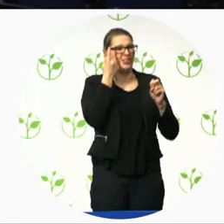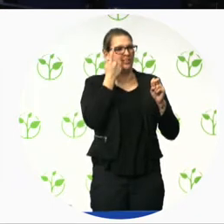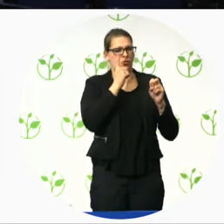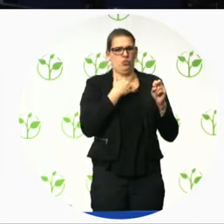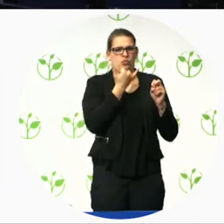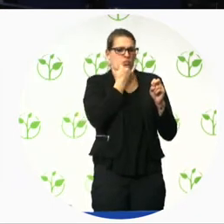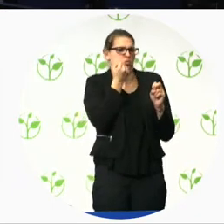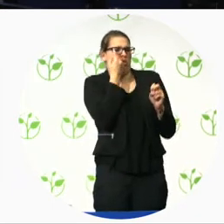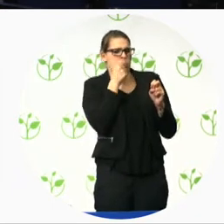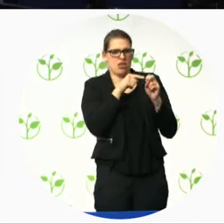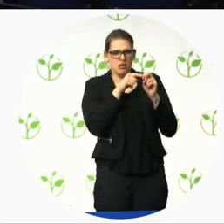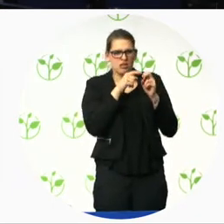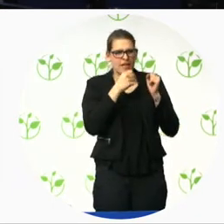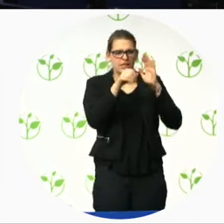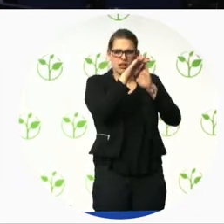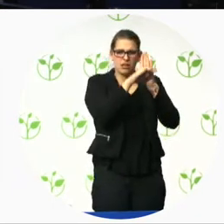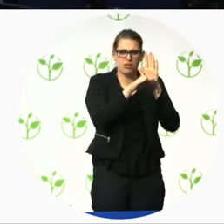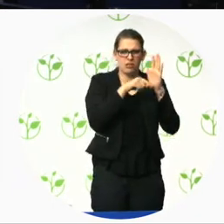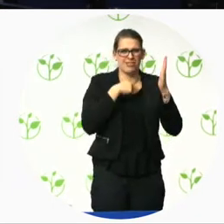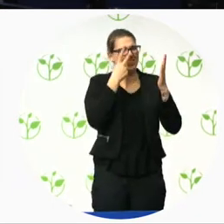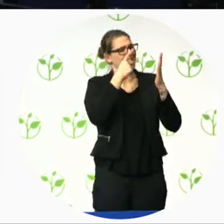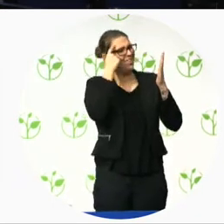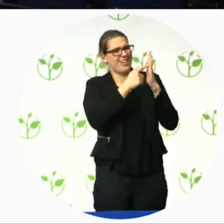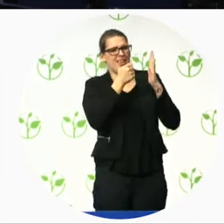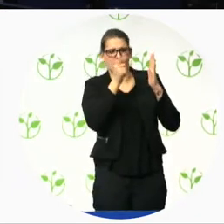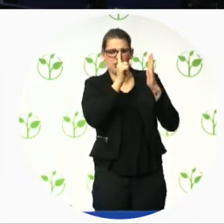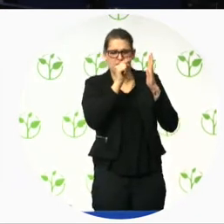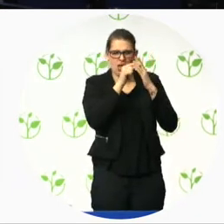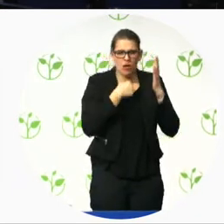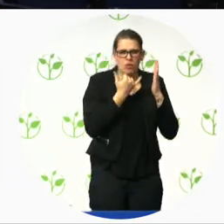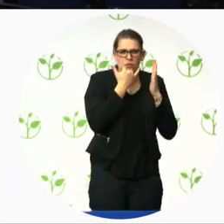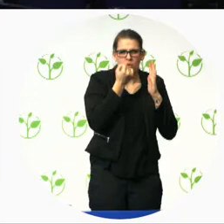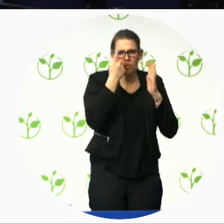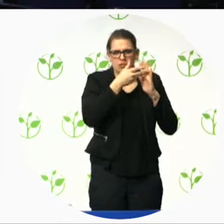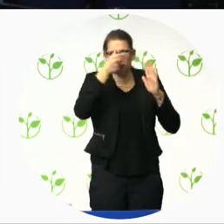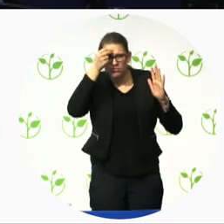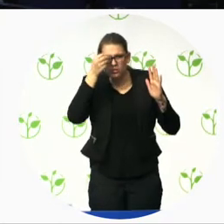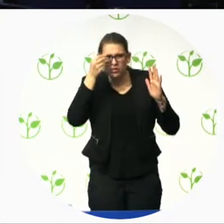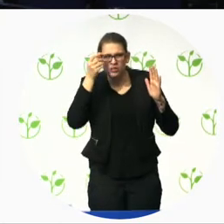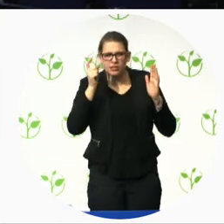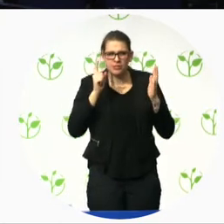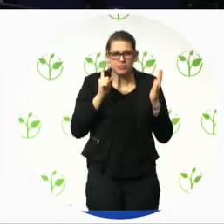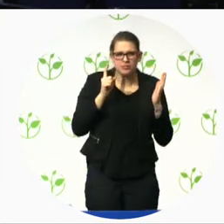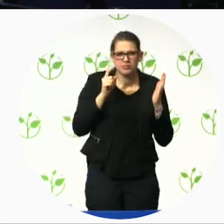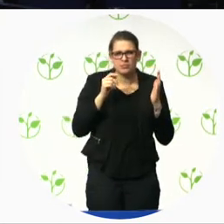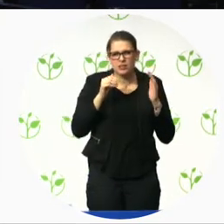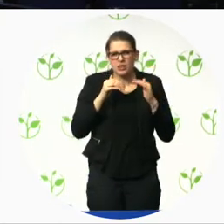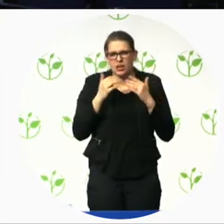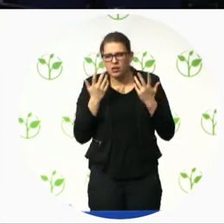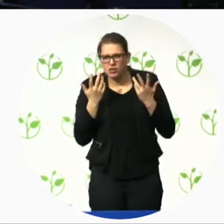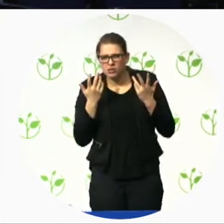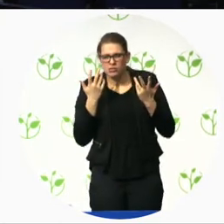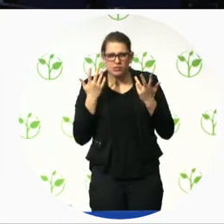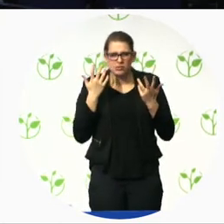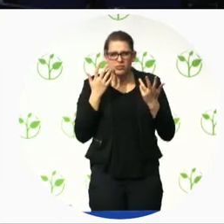technical requirements and technical details together and confusions as